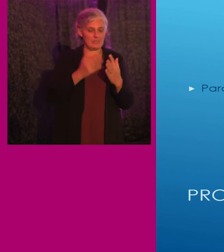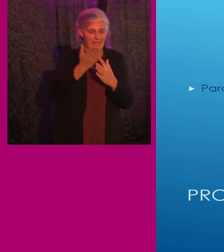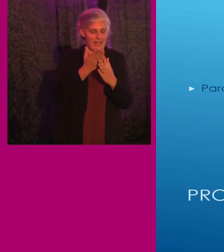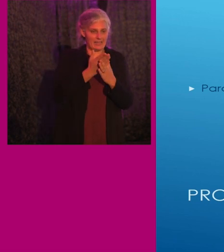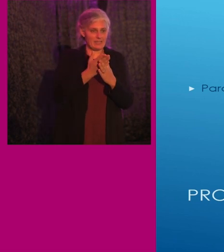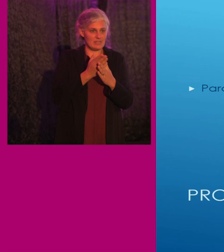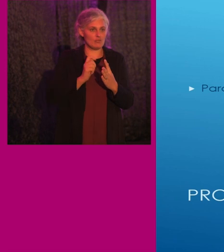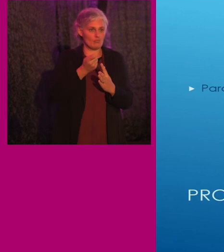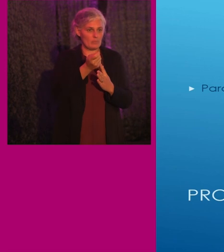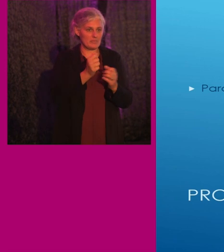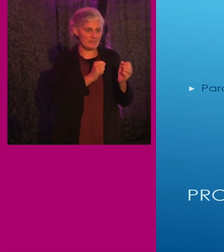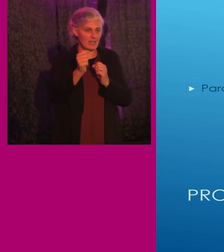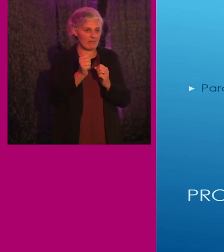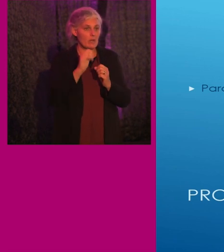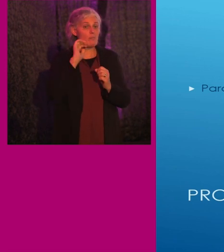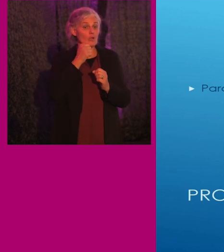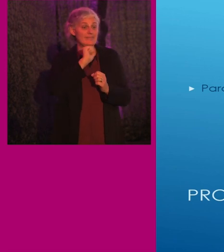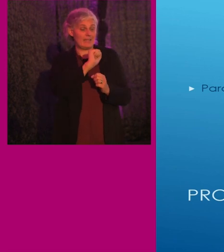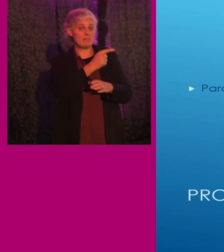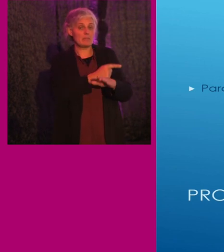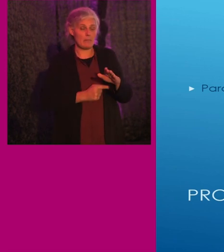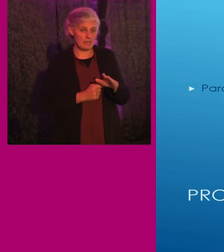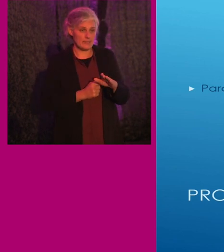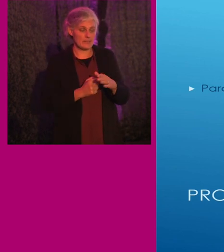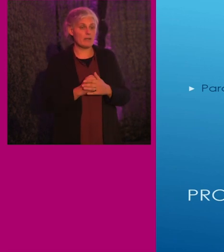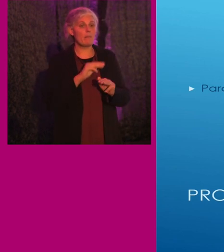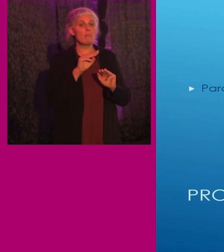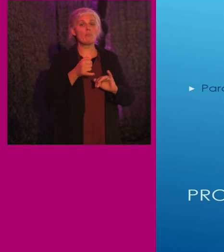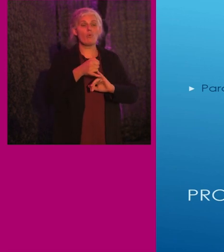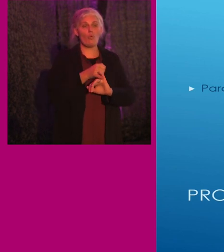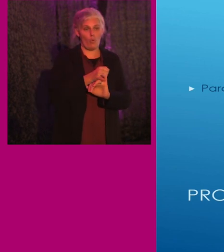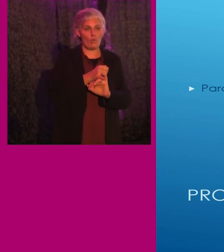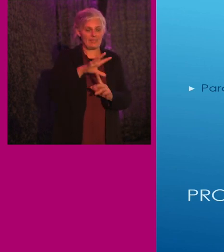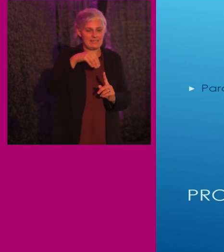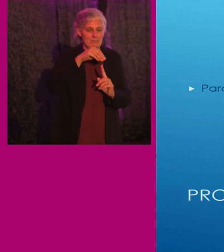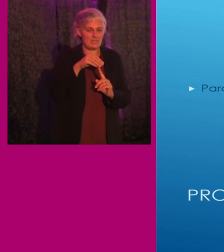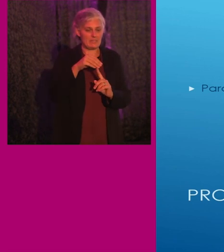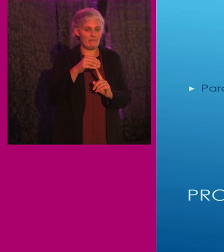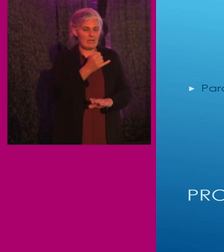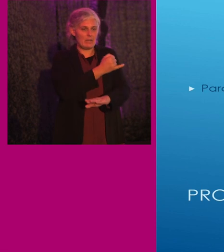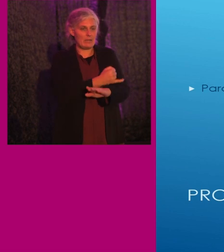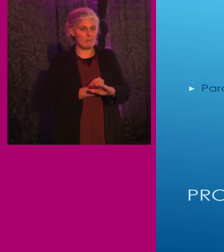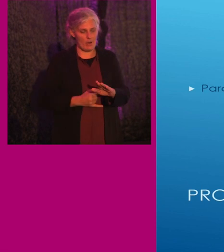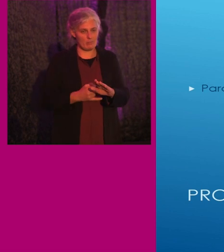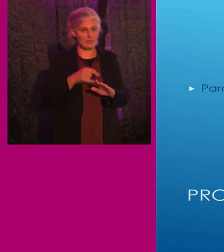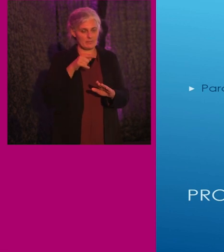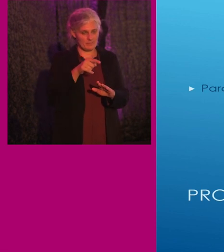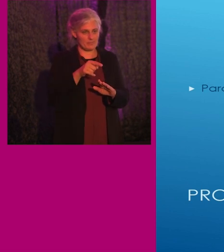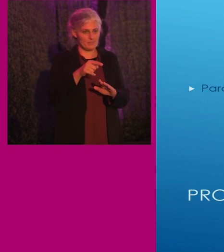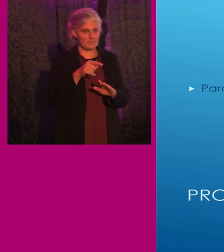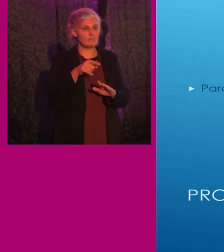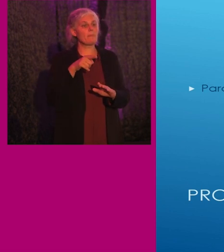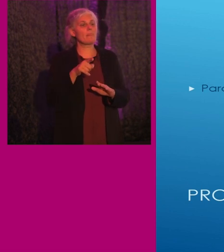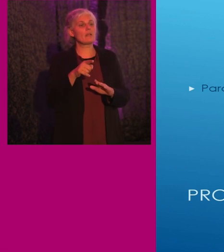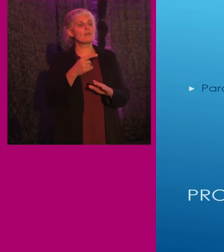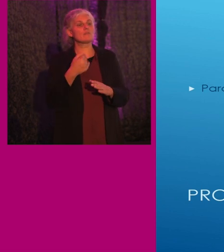fixed route service because of their disability. People who have a specific impairment-related condition that prevents